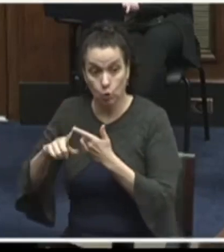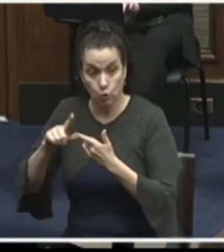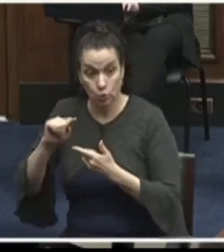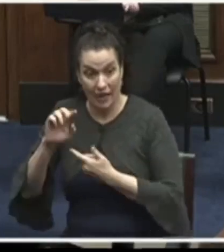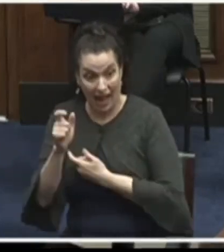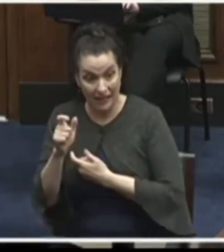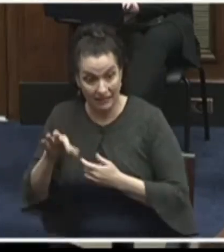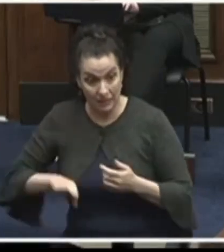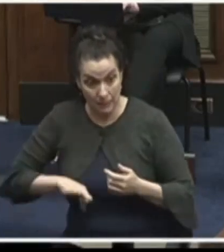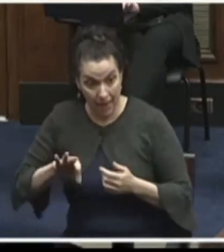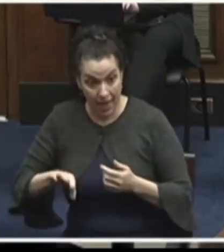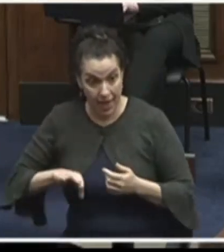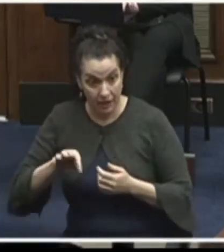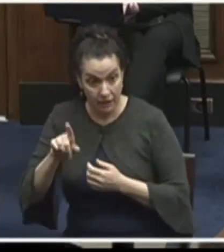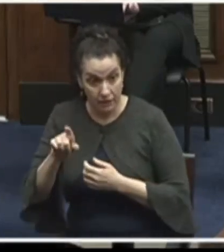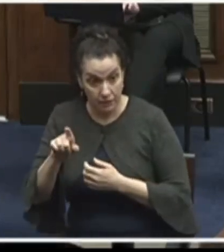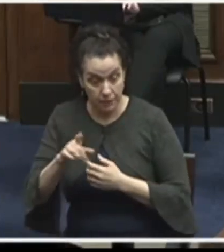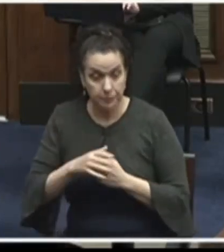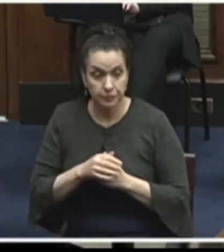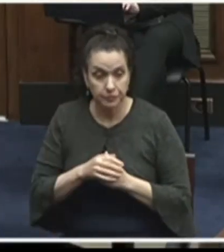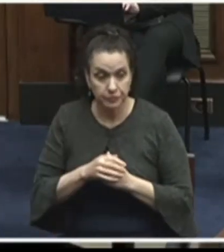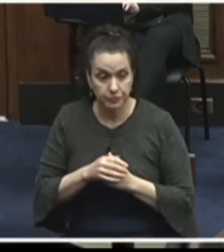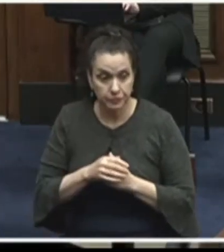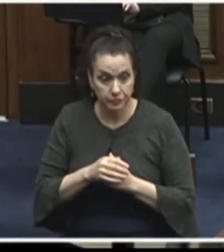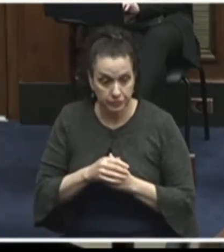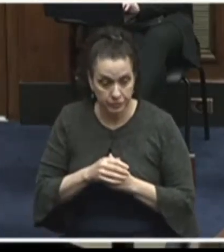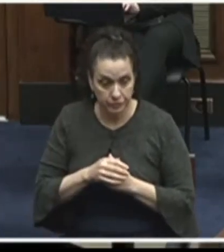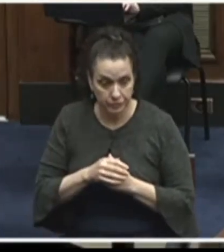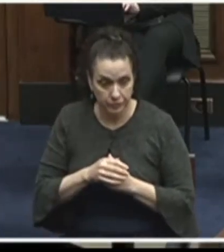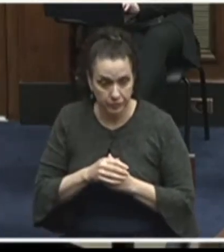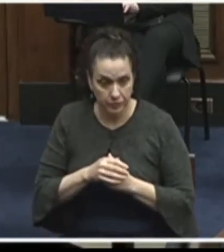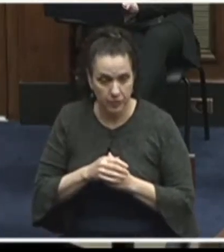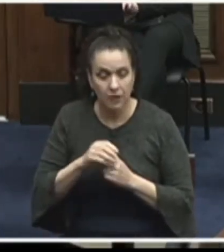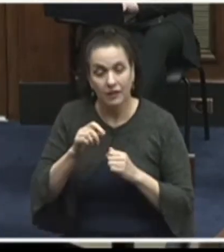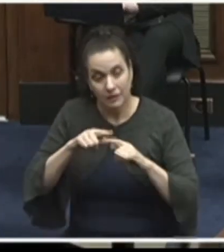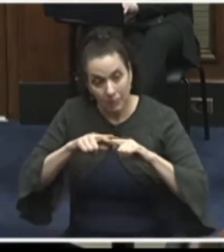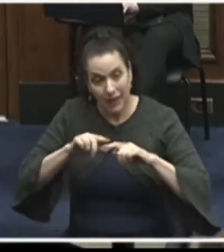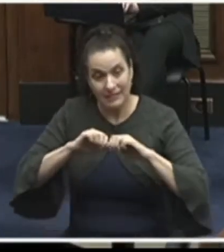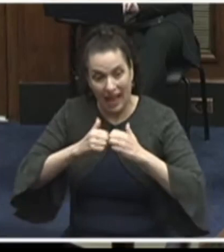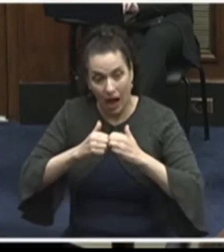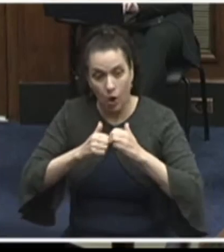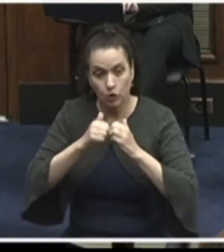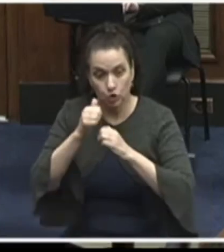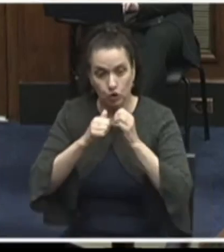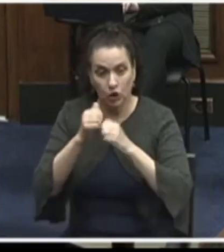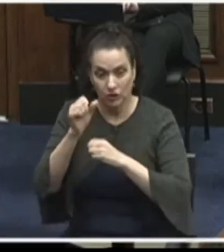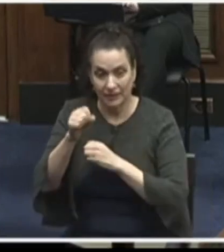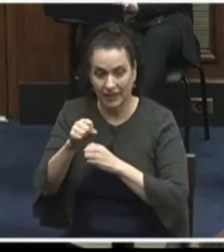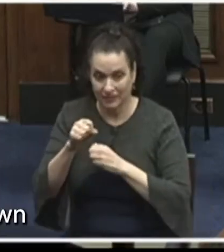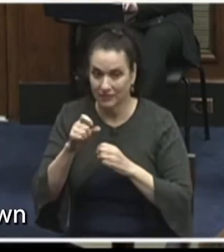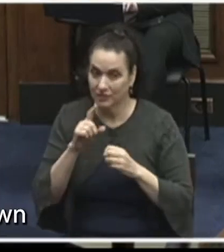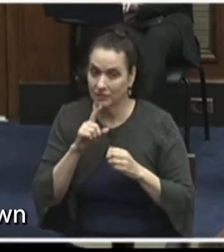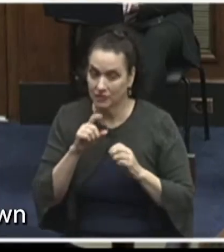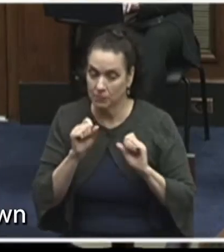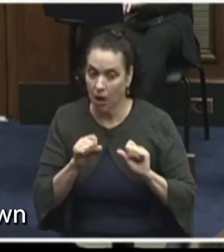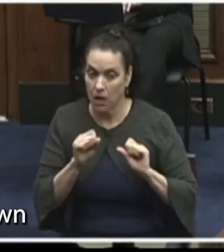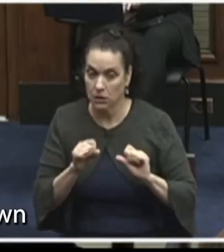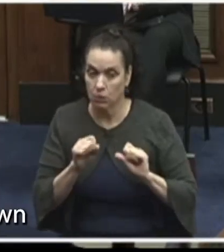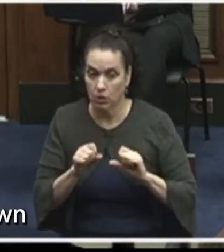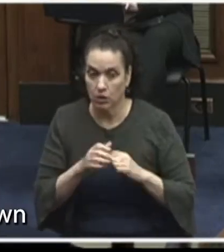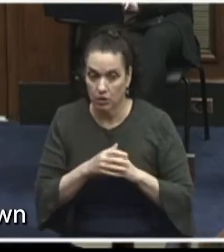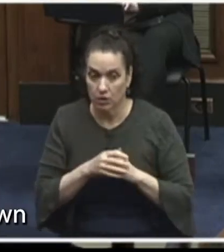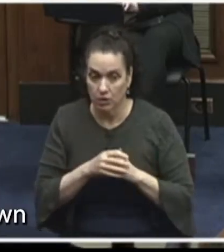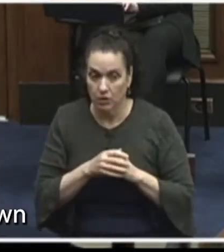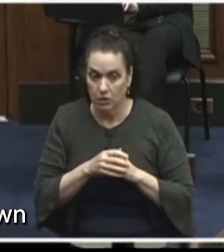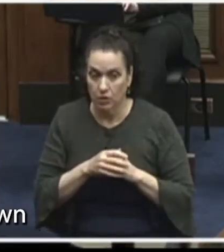Dr. on how it was structured, there is that possibility, particularly in terms